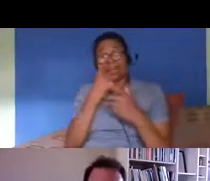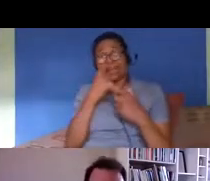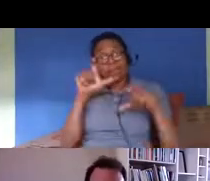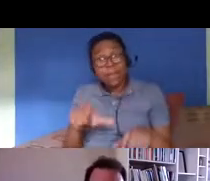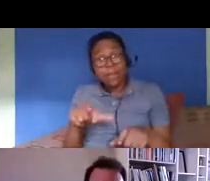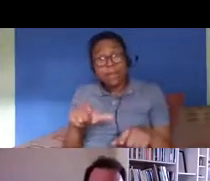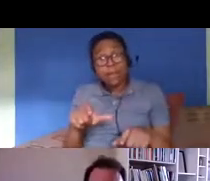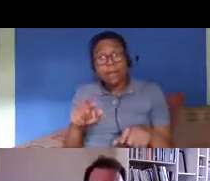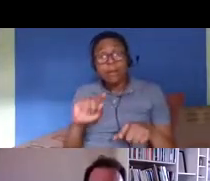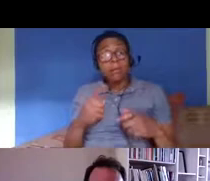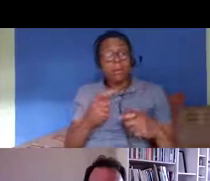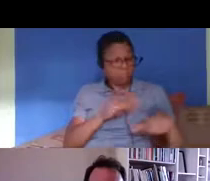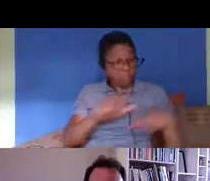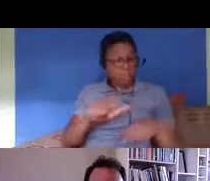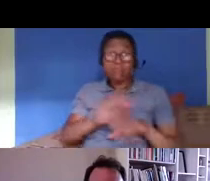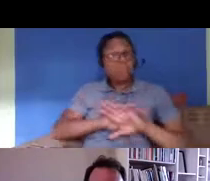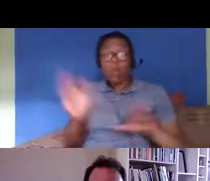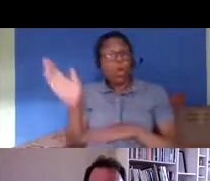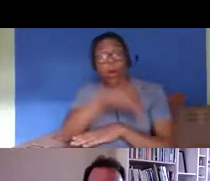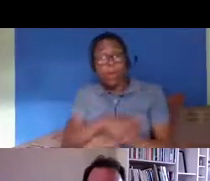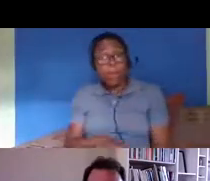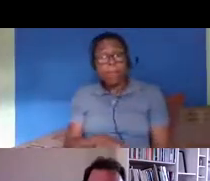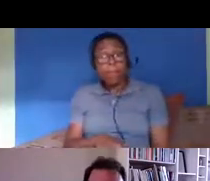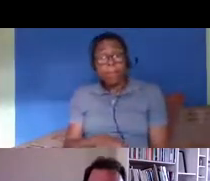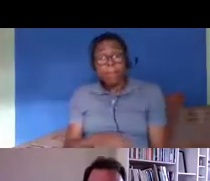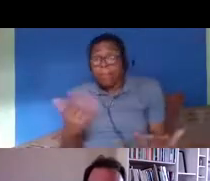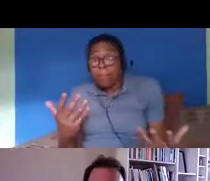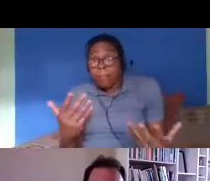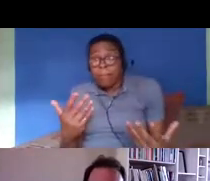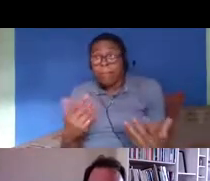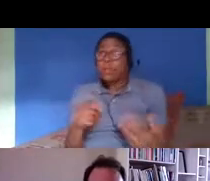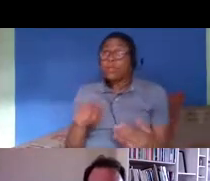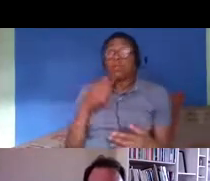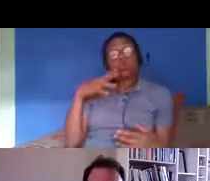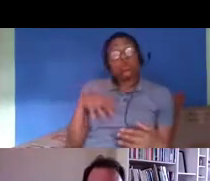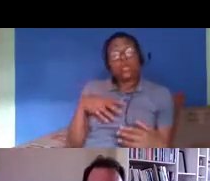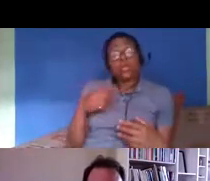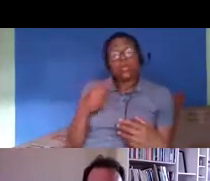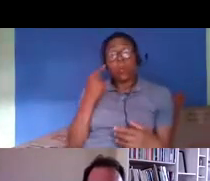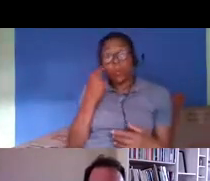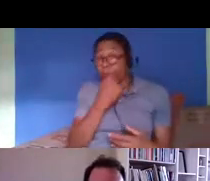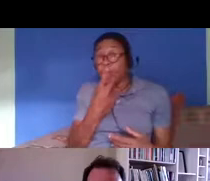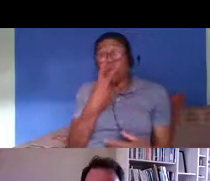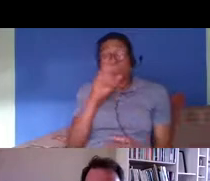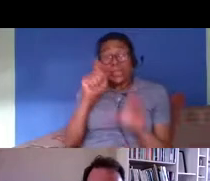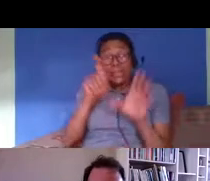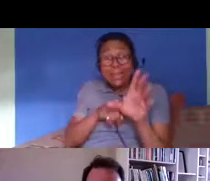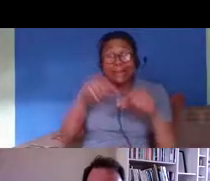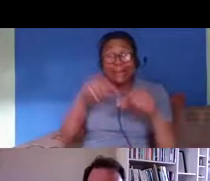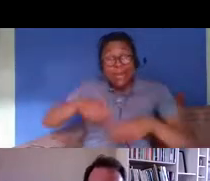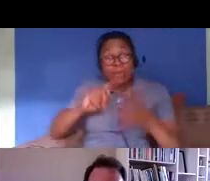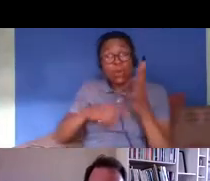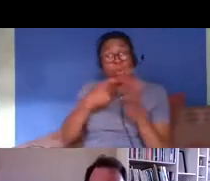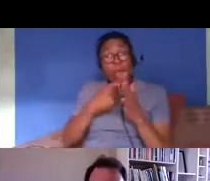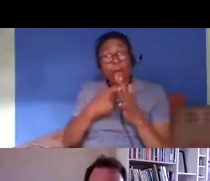in truth it's a 30-year route to achieve settlement but you have to show 20 years of residence in the uk which could be a combination